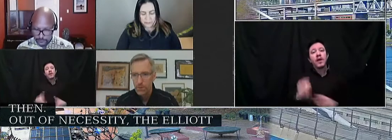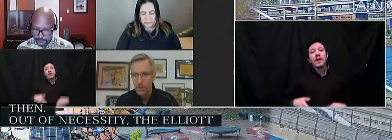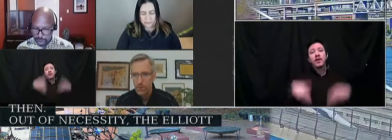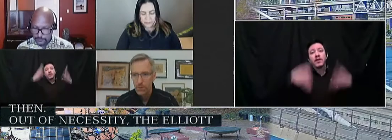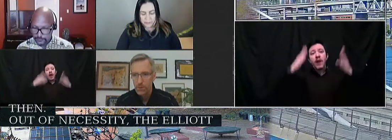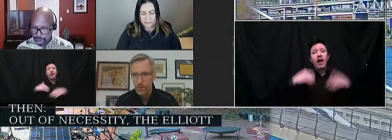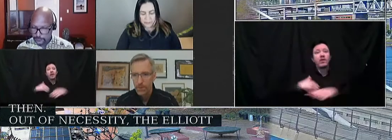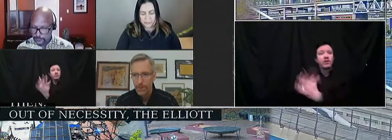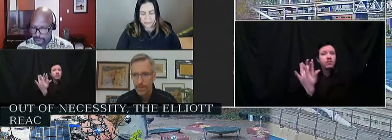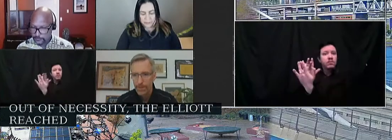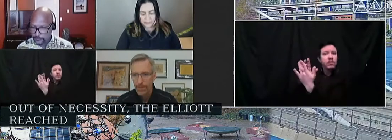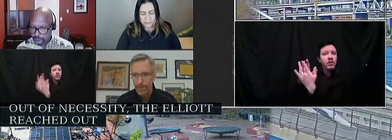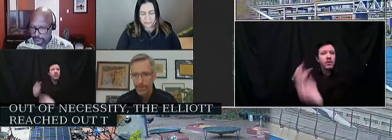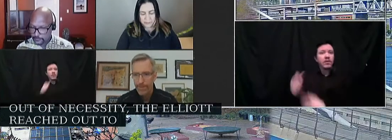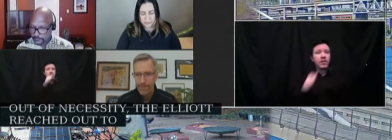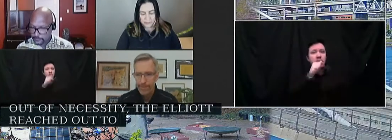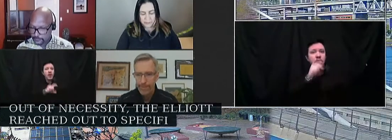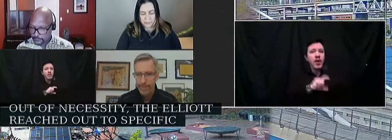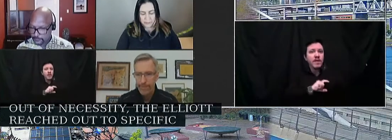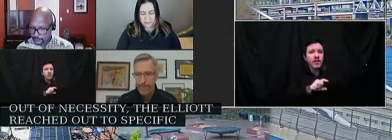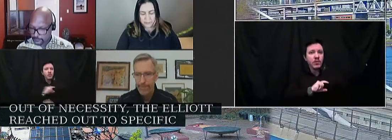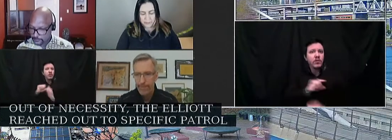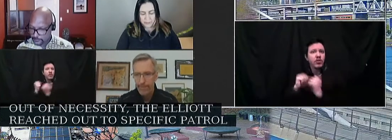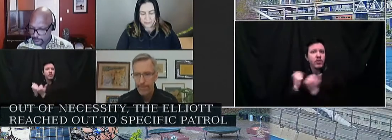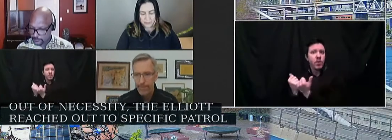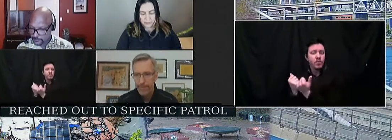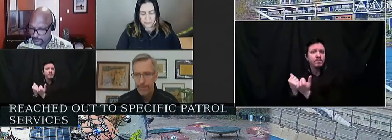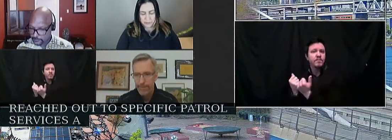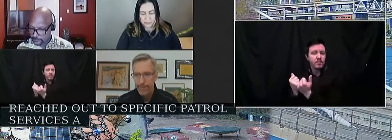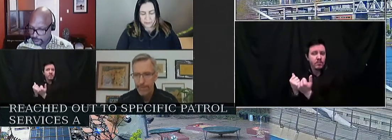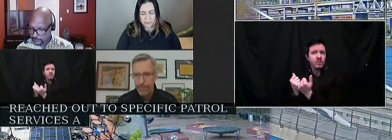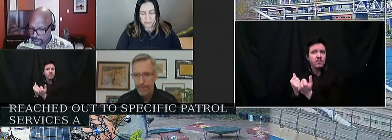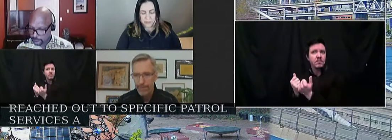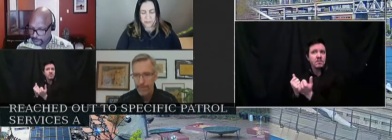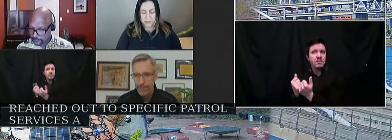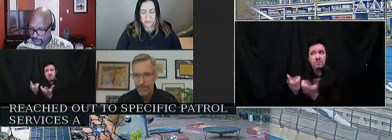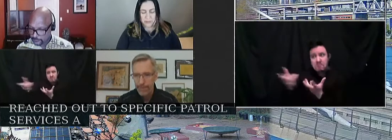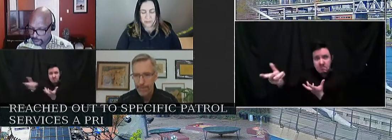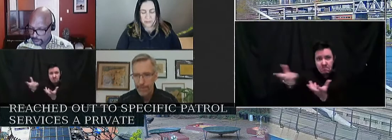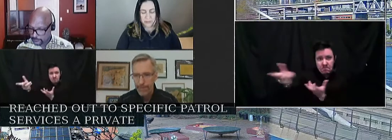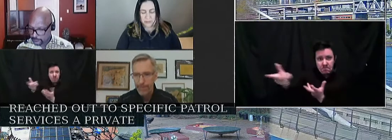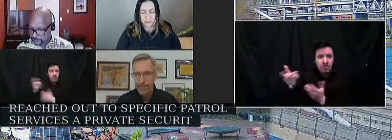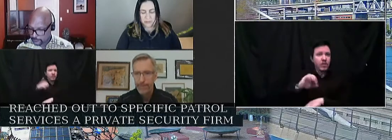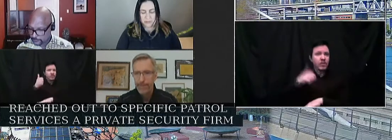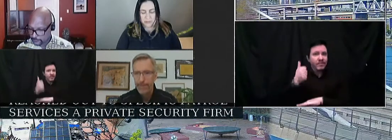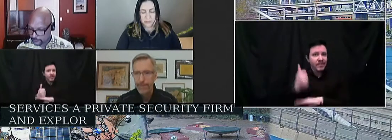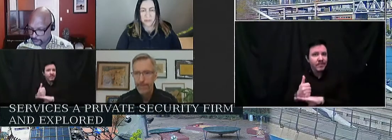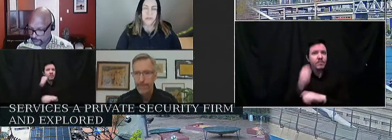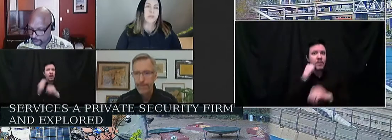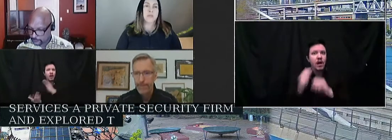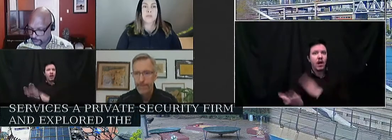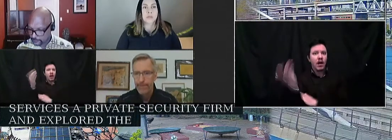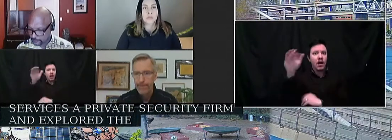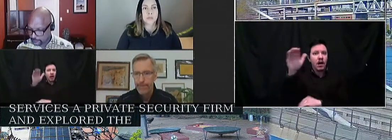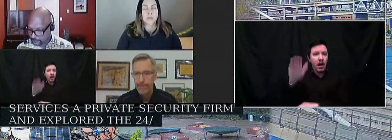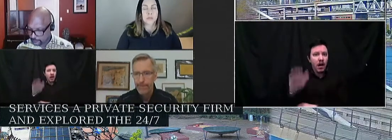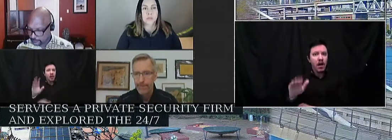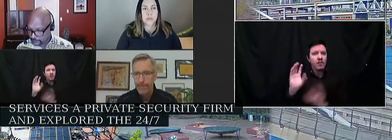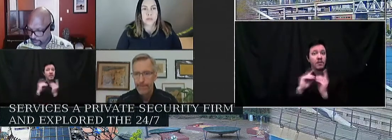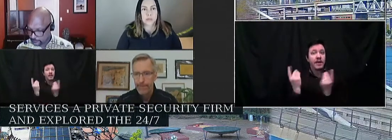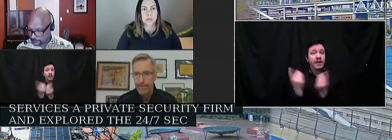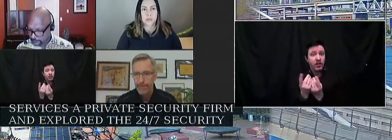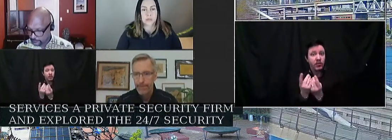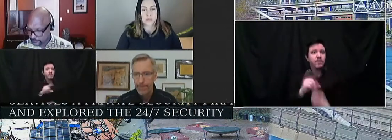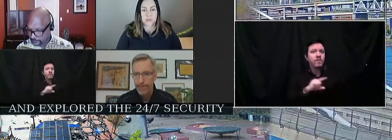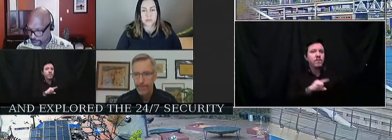Services, a private security firm, and explored the formation of a 24-7 security patrol district. The